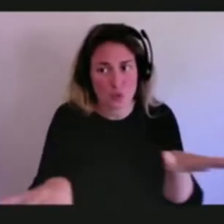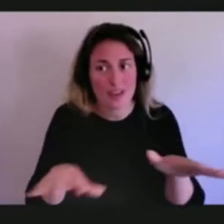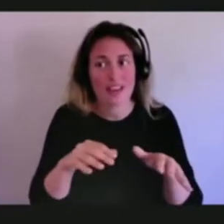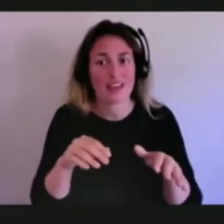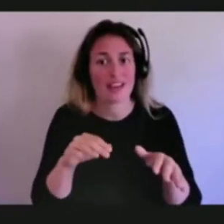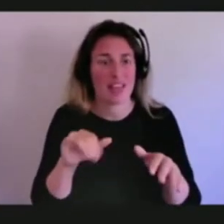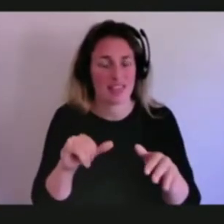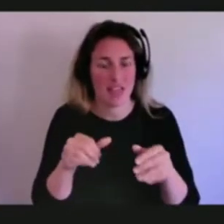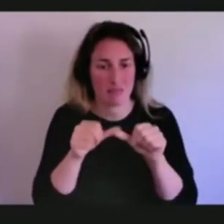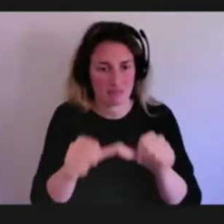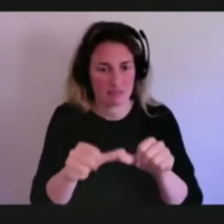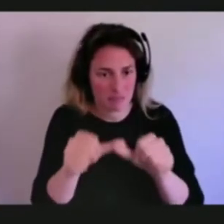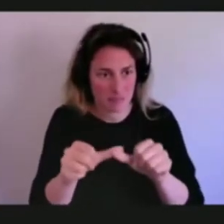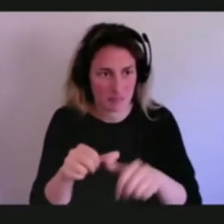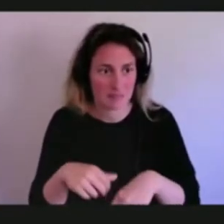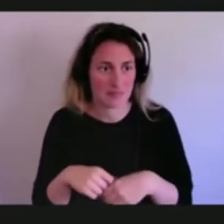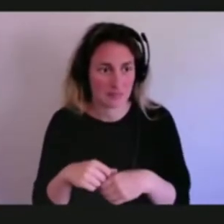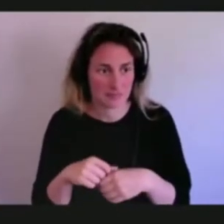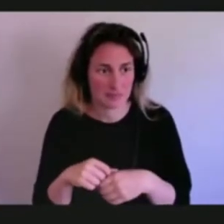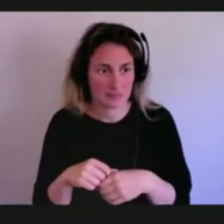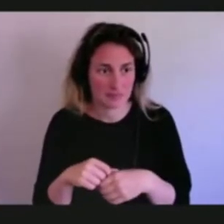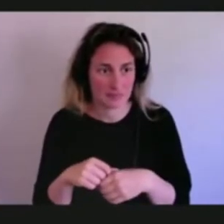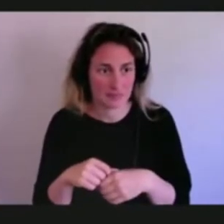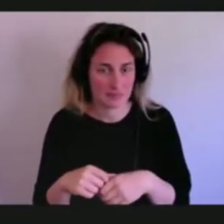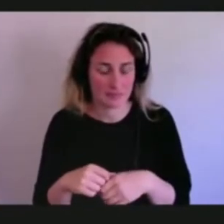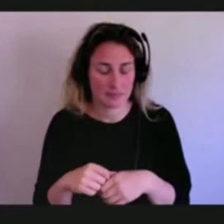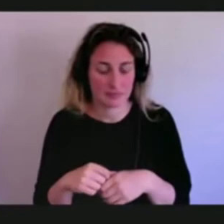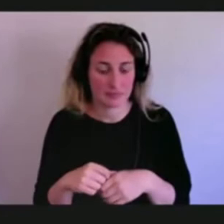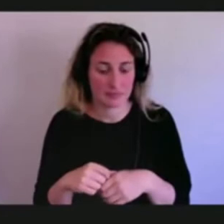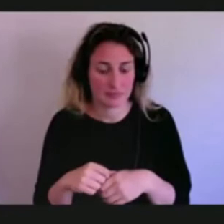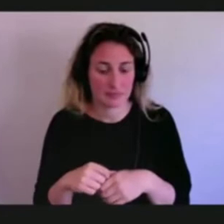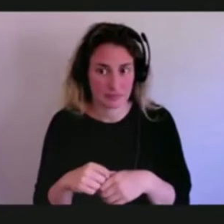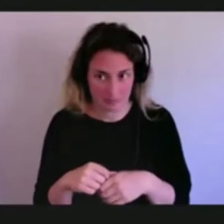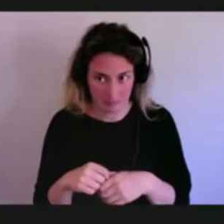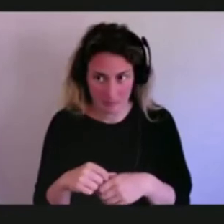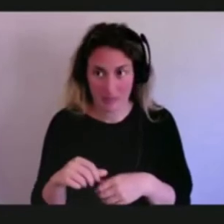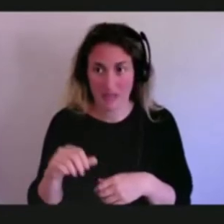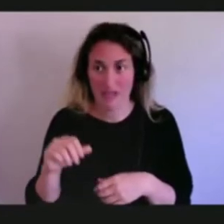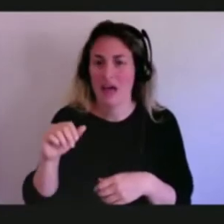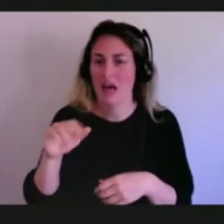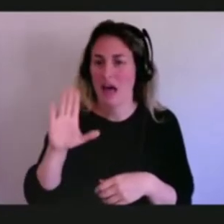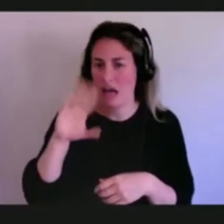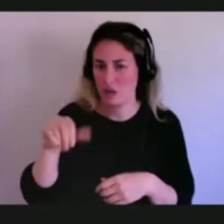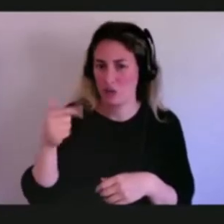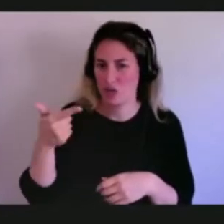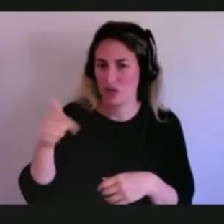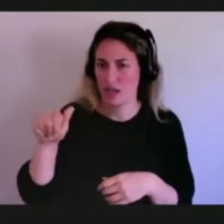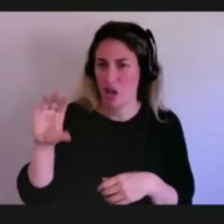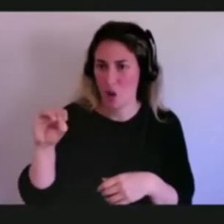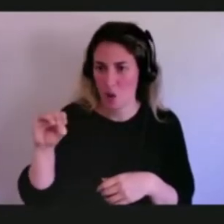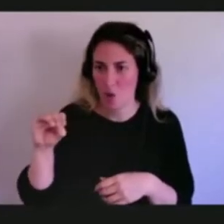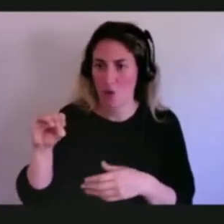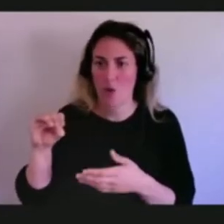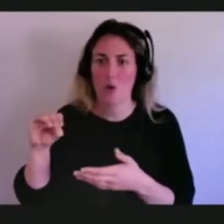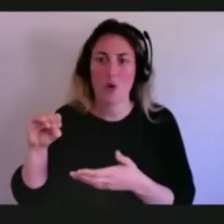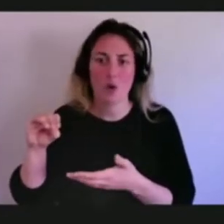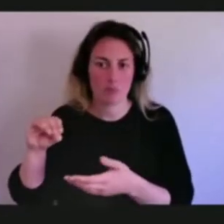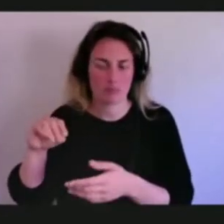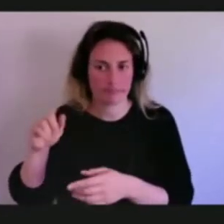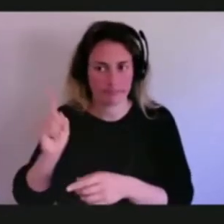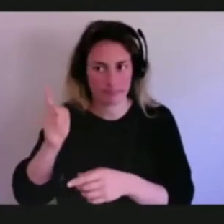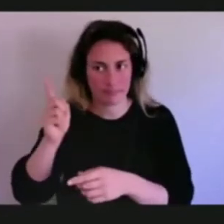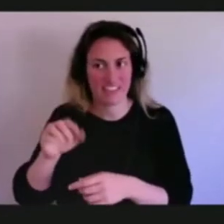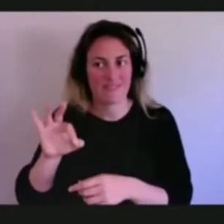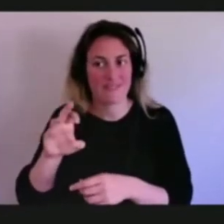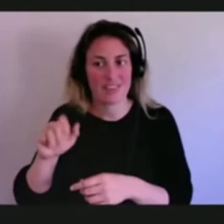that is something that the GAO has recently said FEMA has not paid sufficient attention to,